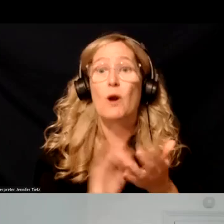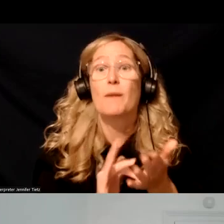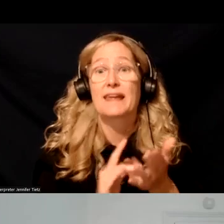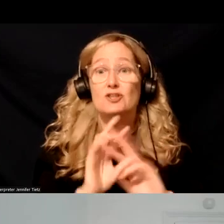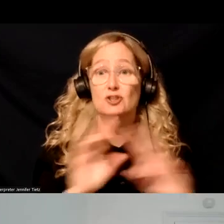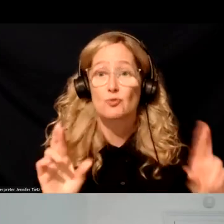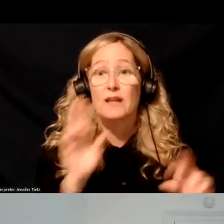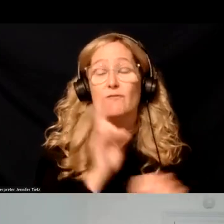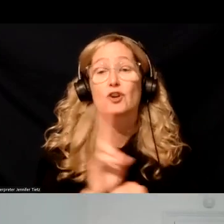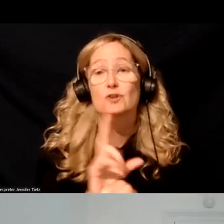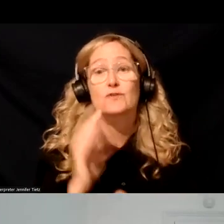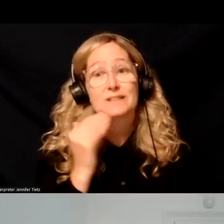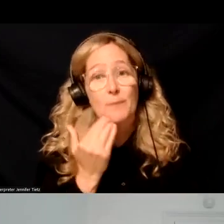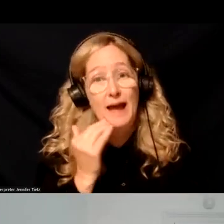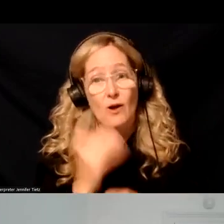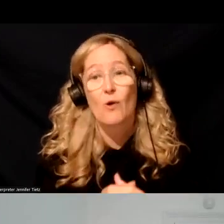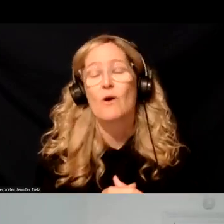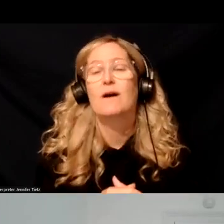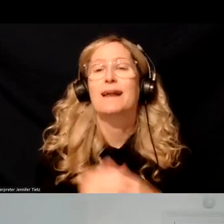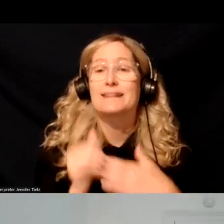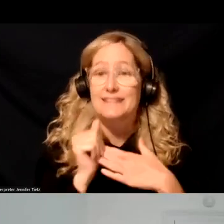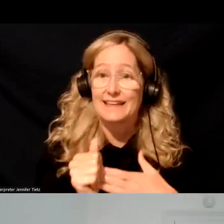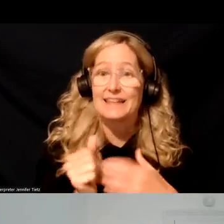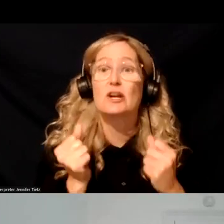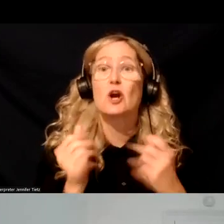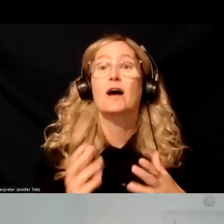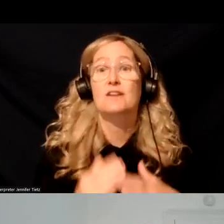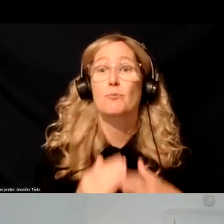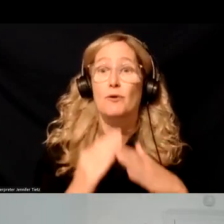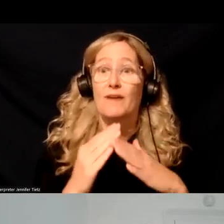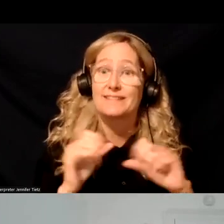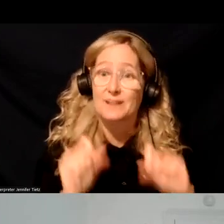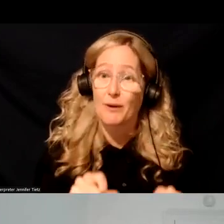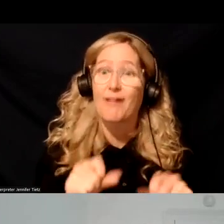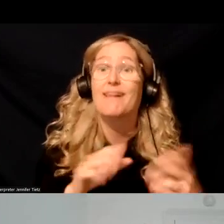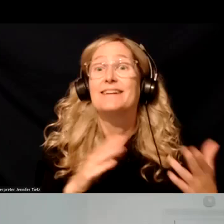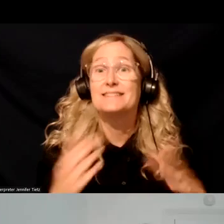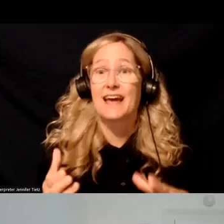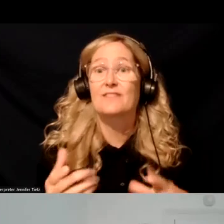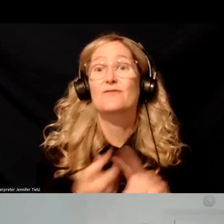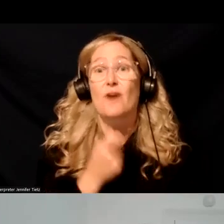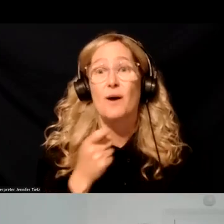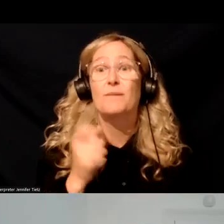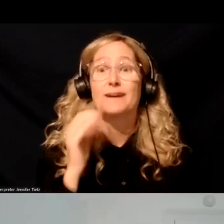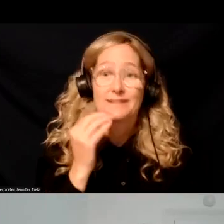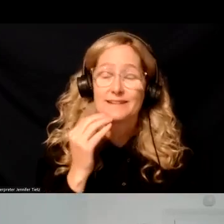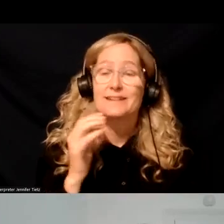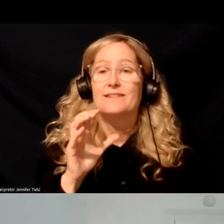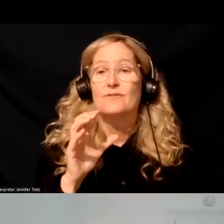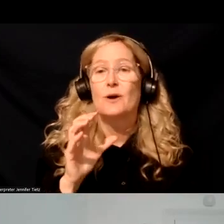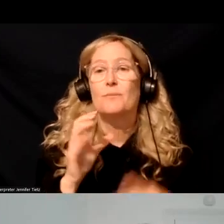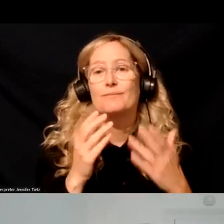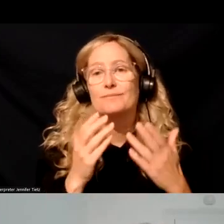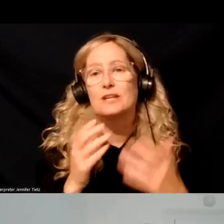for use and is definitely the leading cause of preventable deaths, um, for, from substances. So we can't forget about, um,